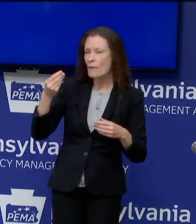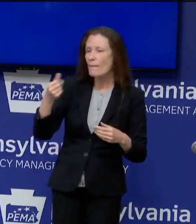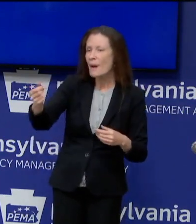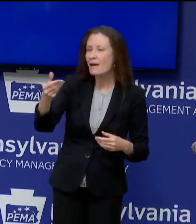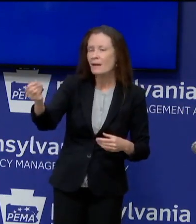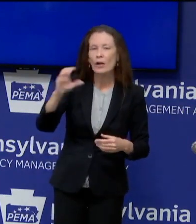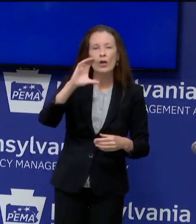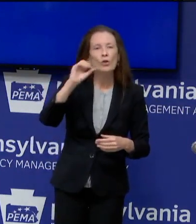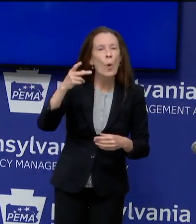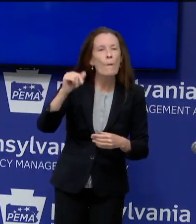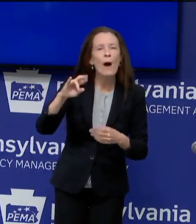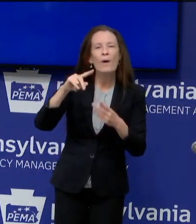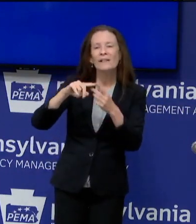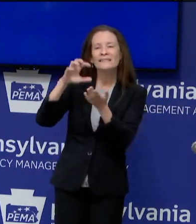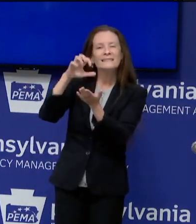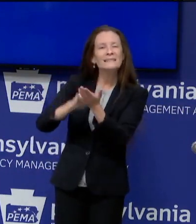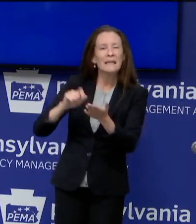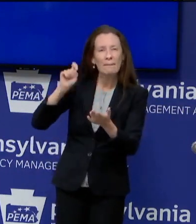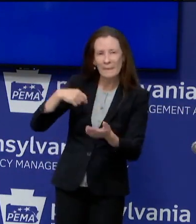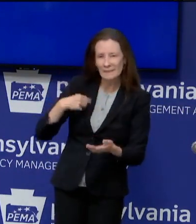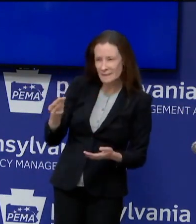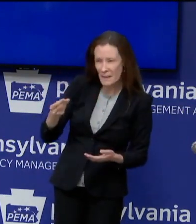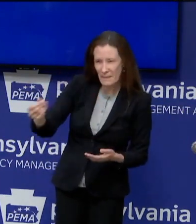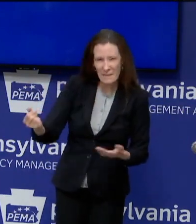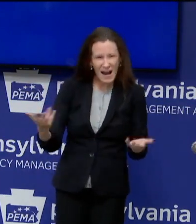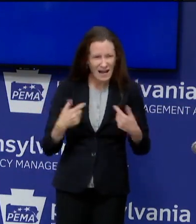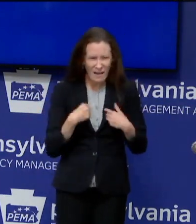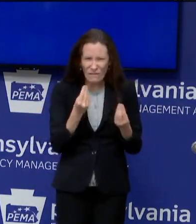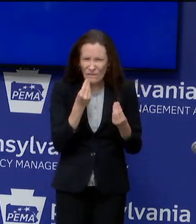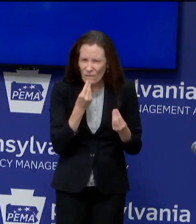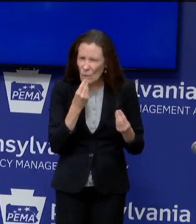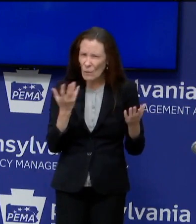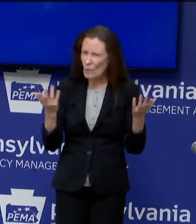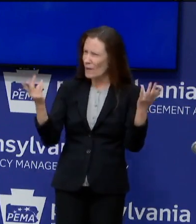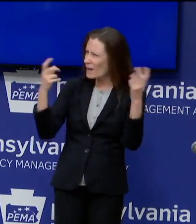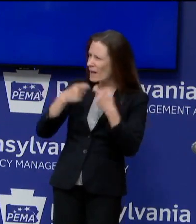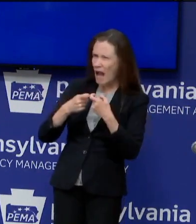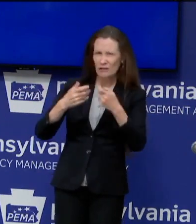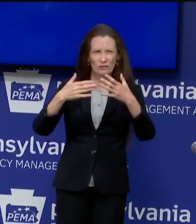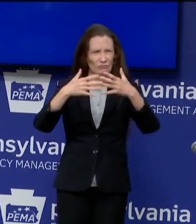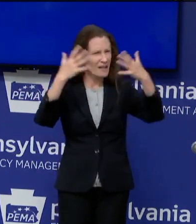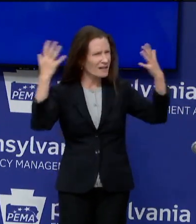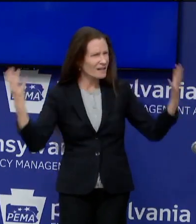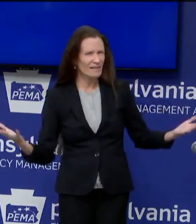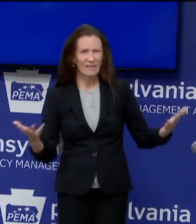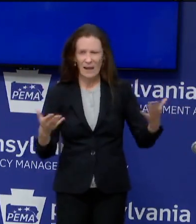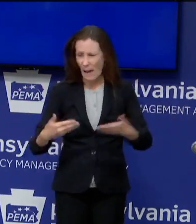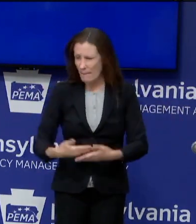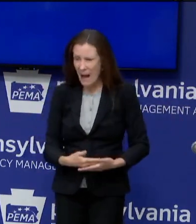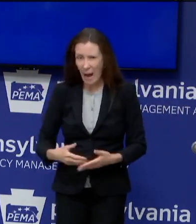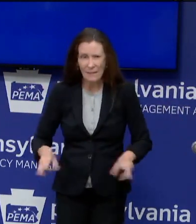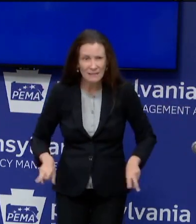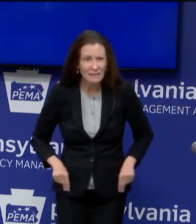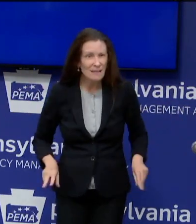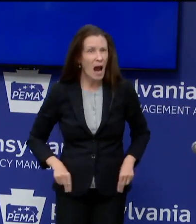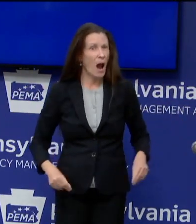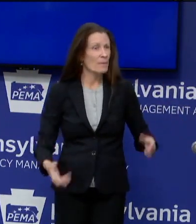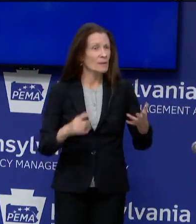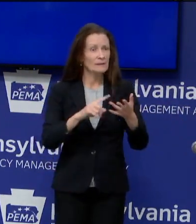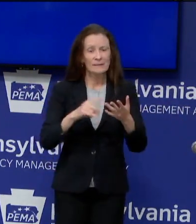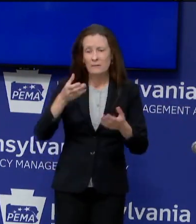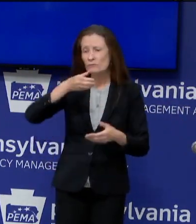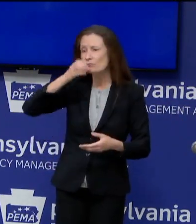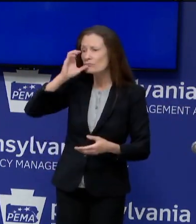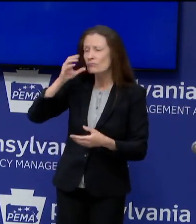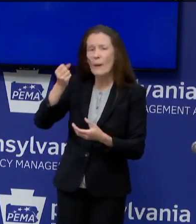those basic necessities of life. If you have children, you may have to pay for diapers or formula. But in addition to that, because of the